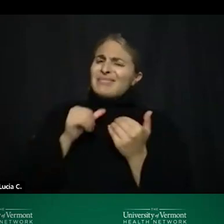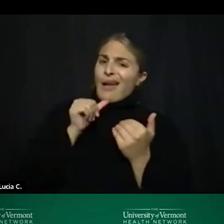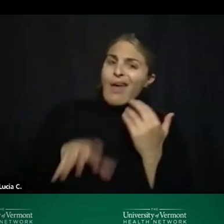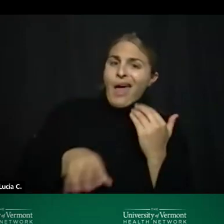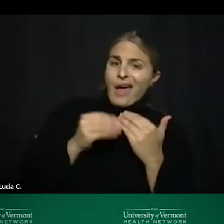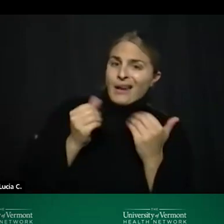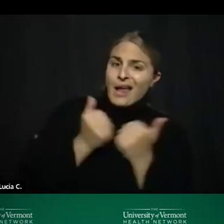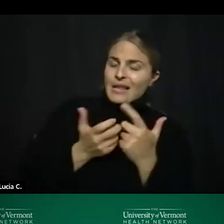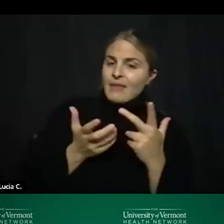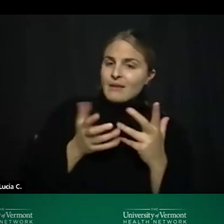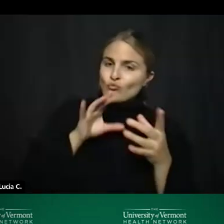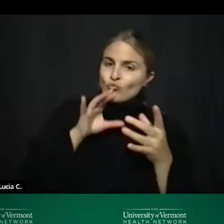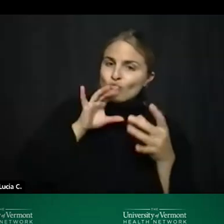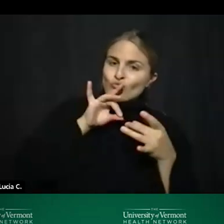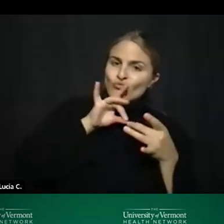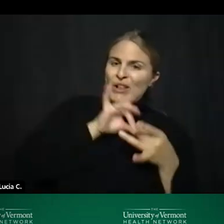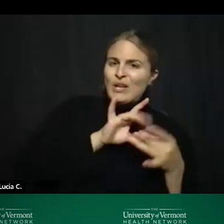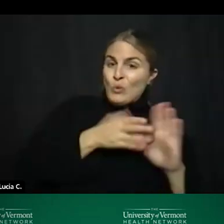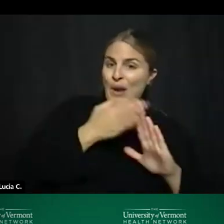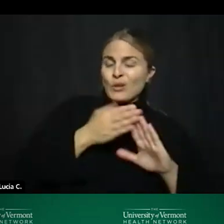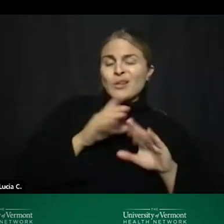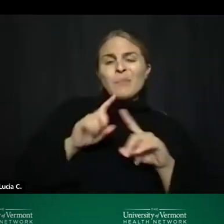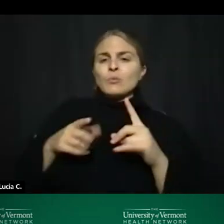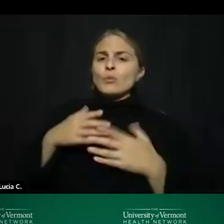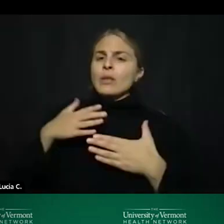operationally i was just gonna say with compassion and respect